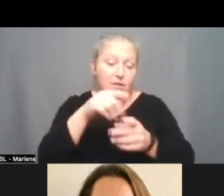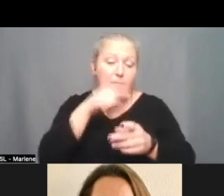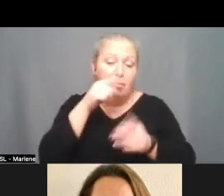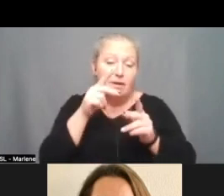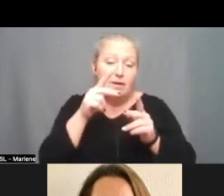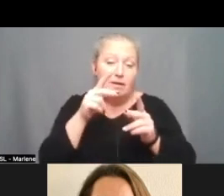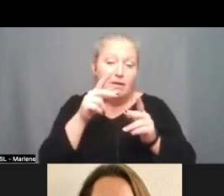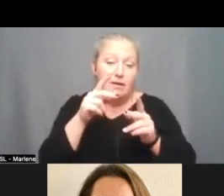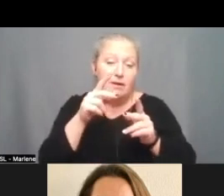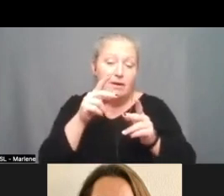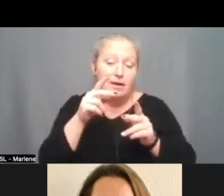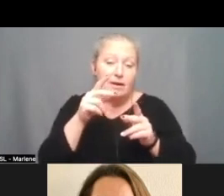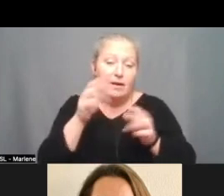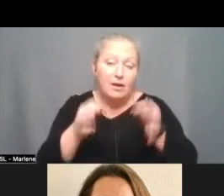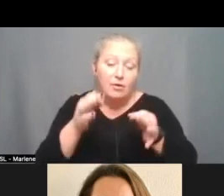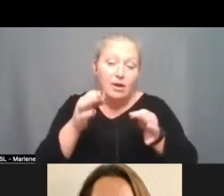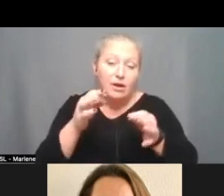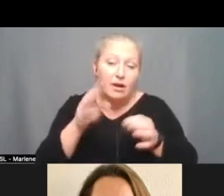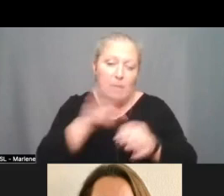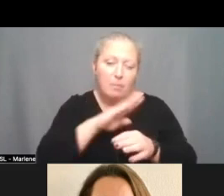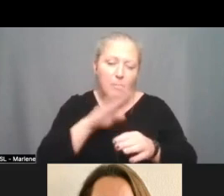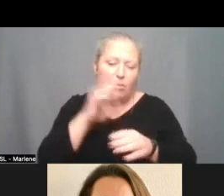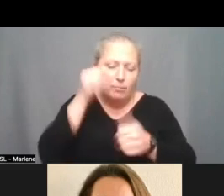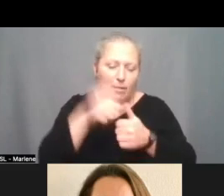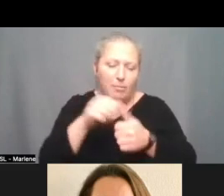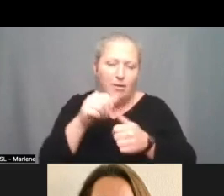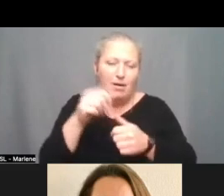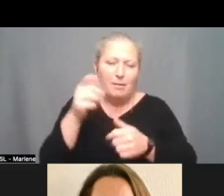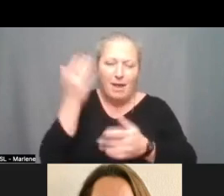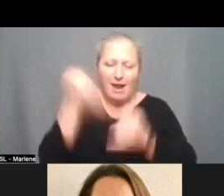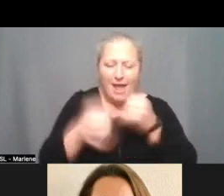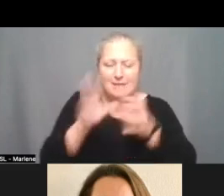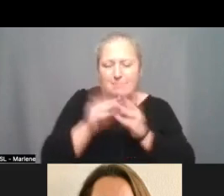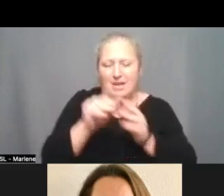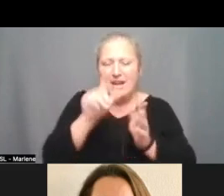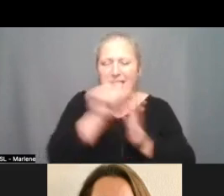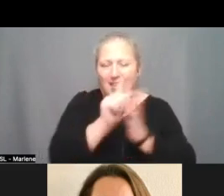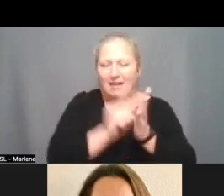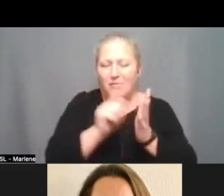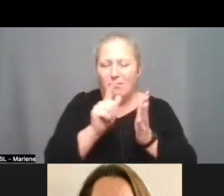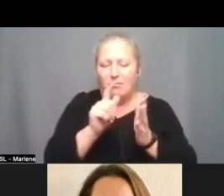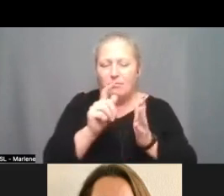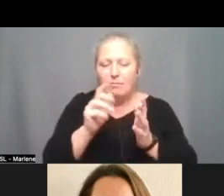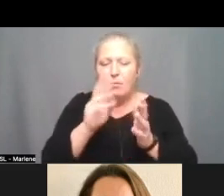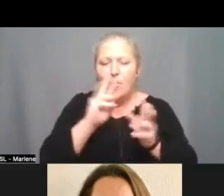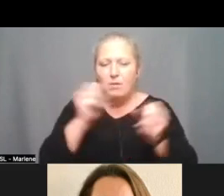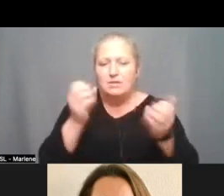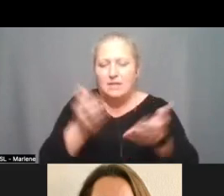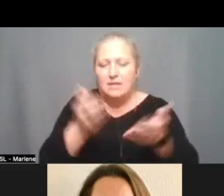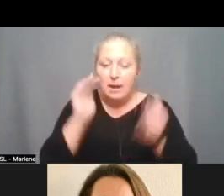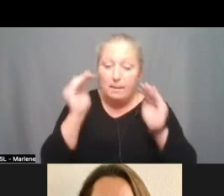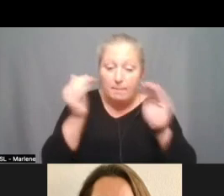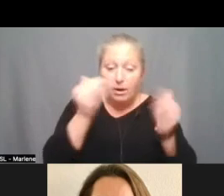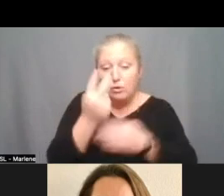presentation as the border calls. We did have legal counsel present at our last meeting to make this presentation. A comparison of the two